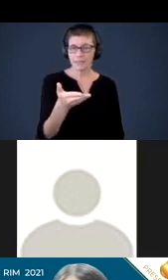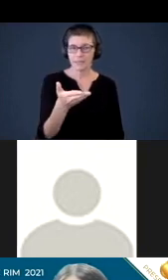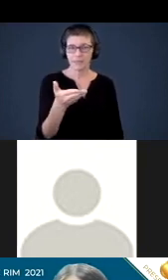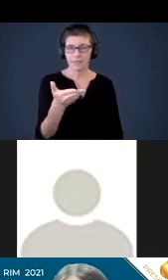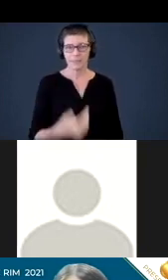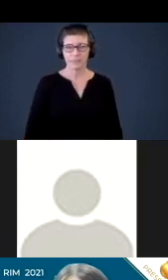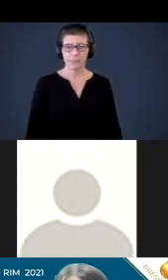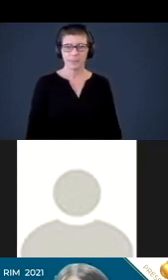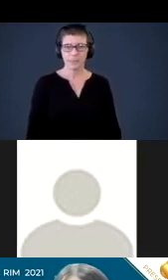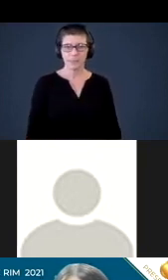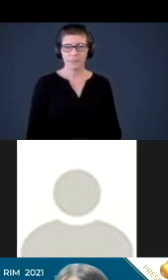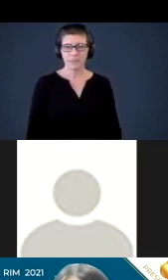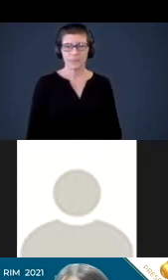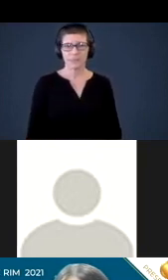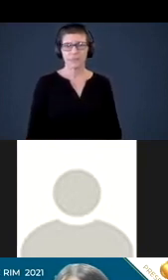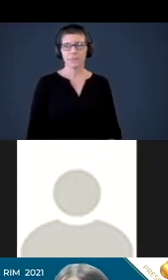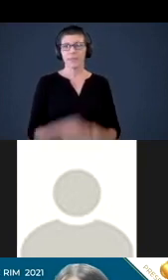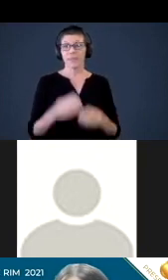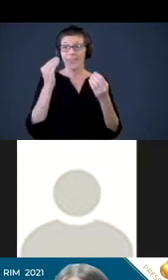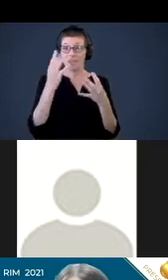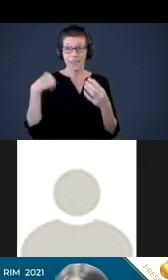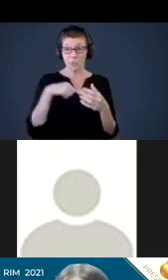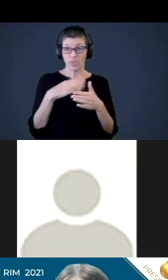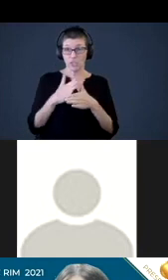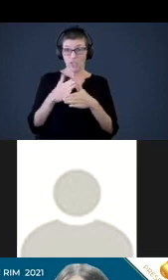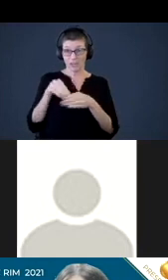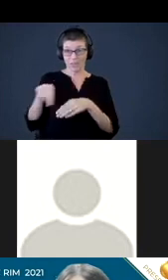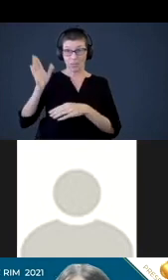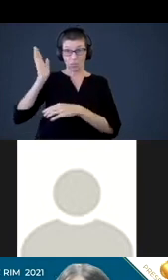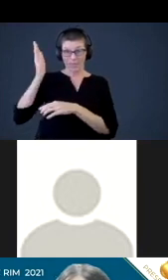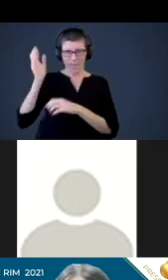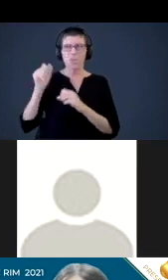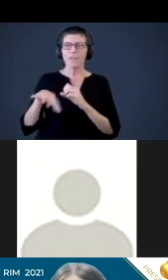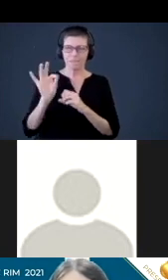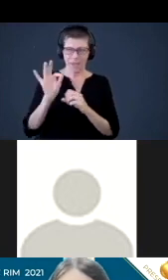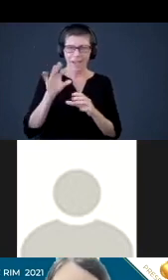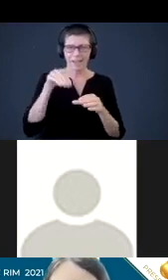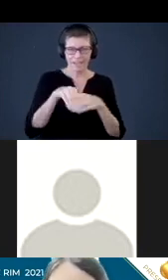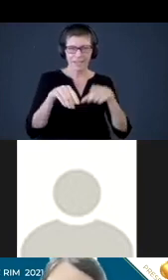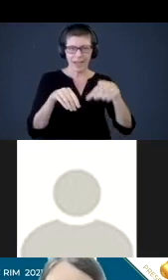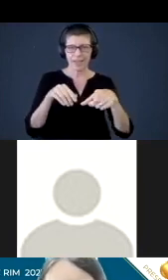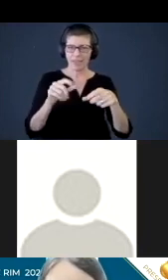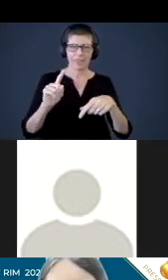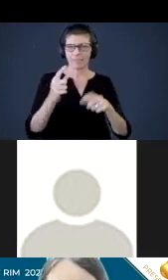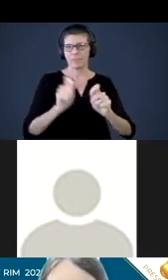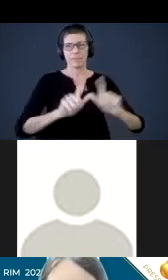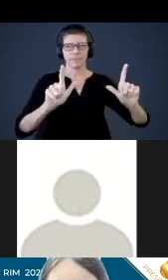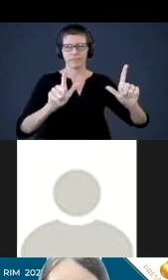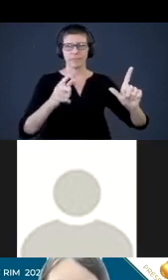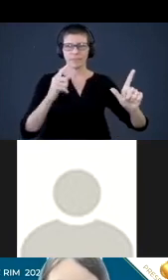Here, and a lot of the information that we shared with you on this presentation, you can find actually on the landing page of the website.